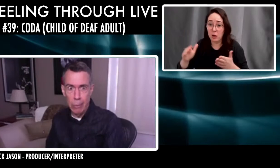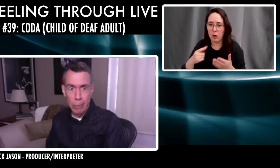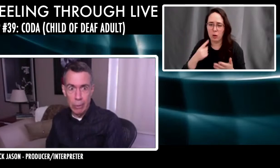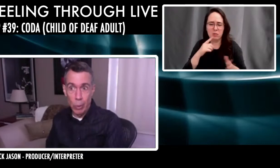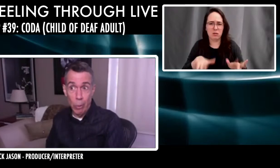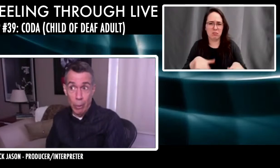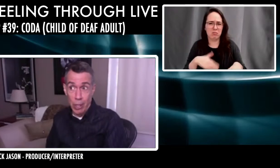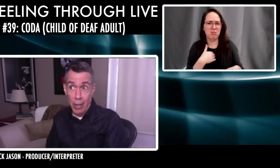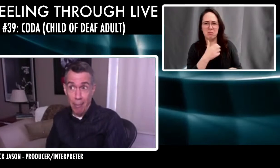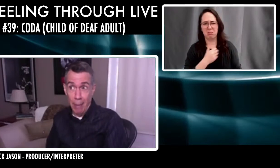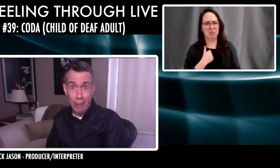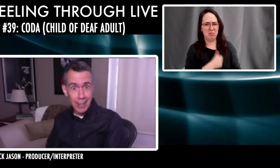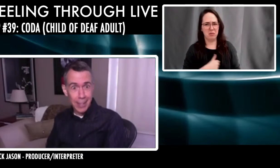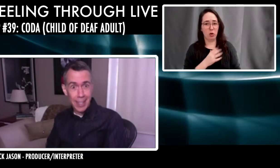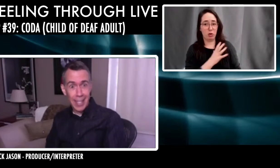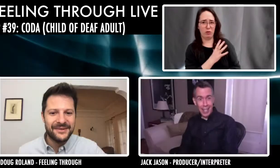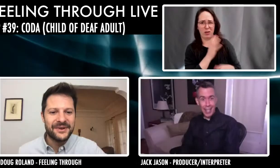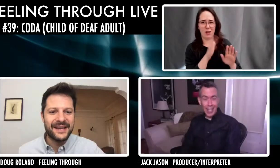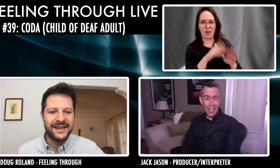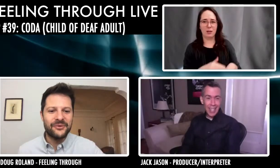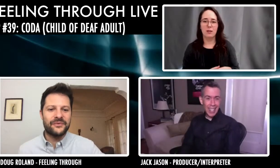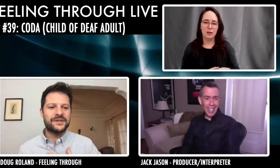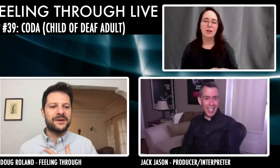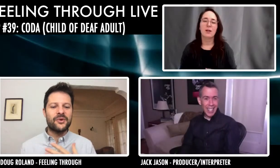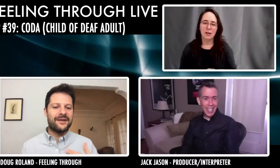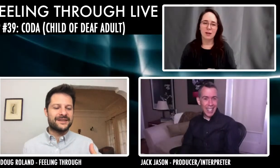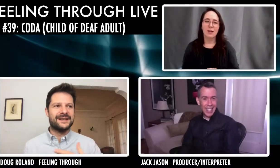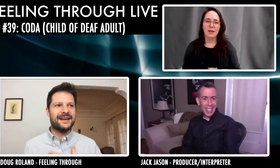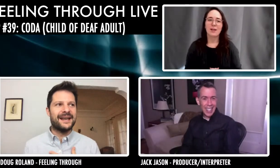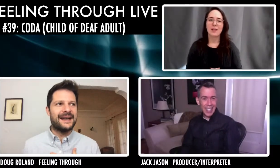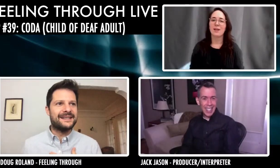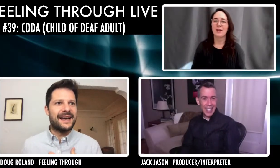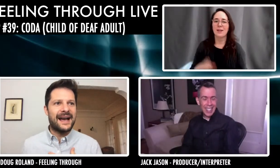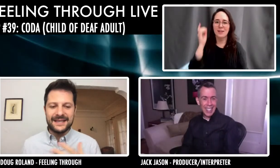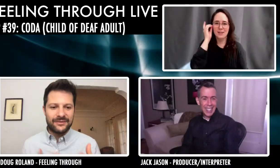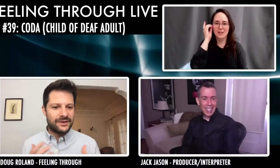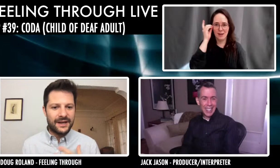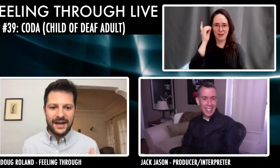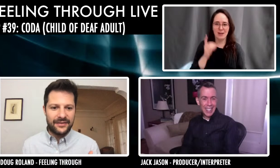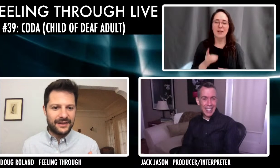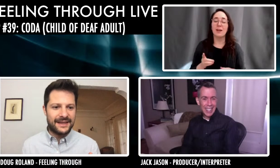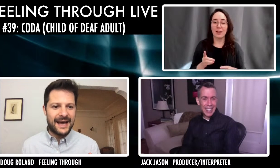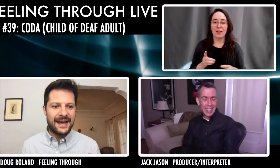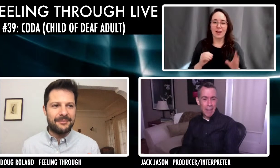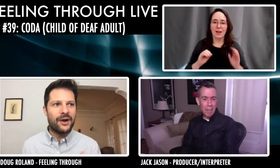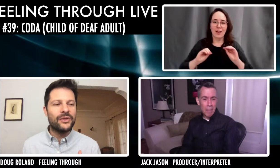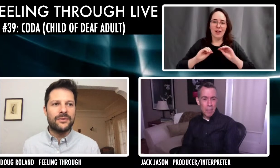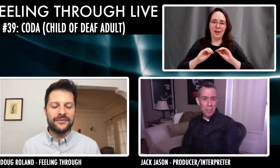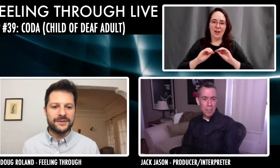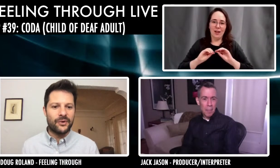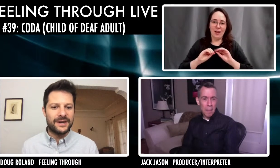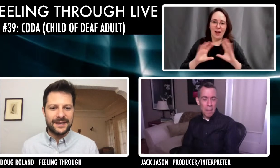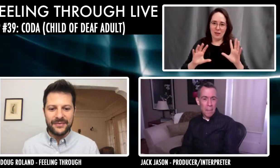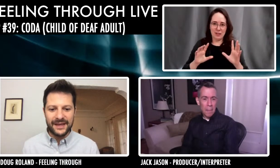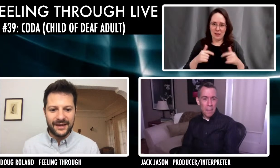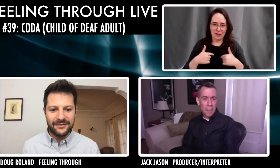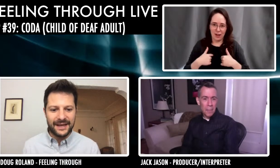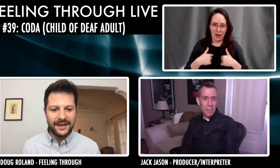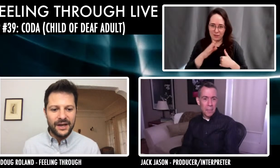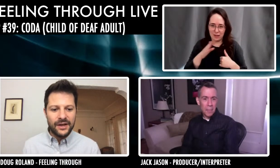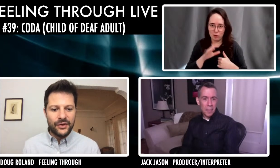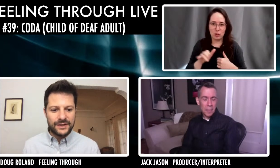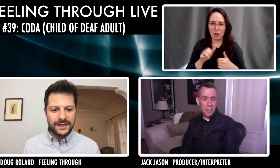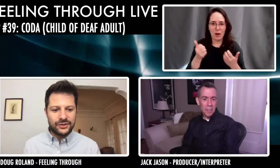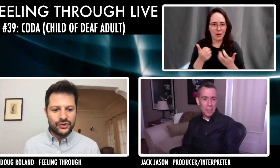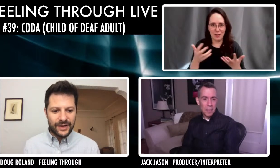What were you talking about? For, you know, for someone who obviously has never done anything like that, my only reference point is I'm thinking of